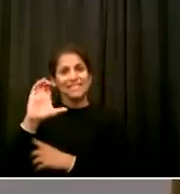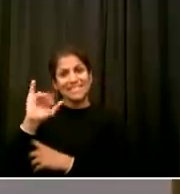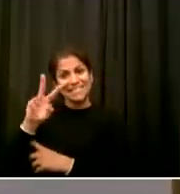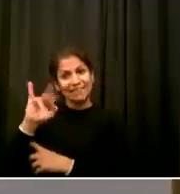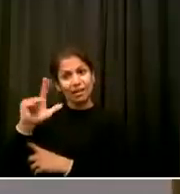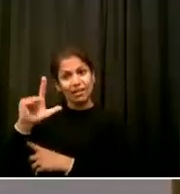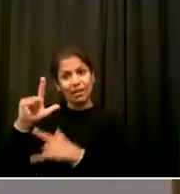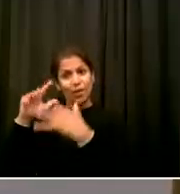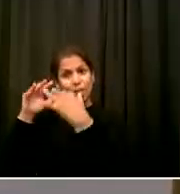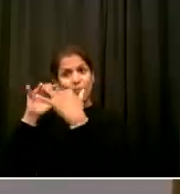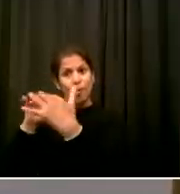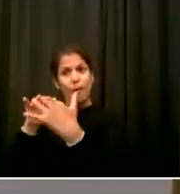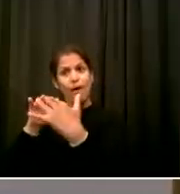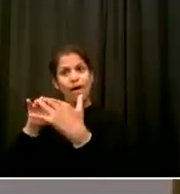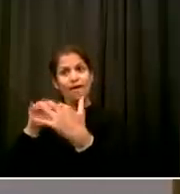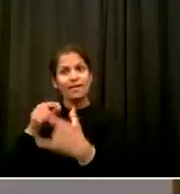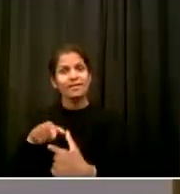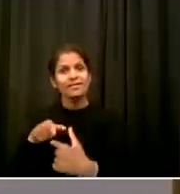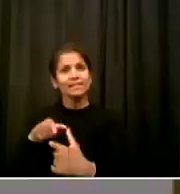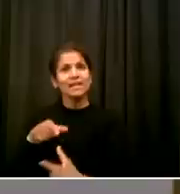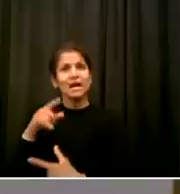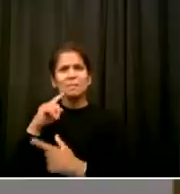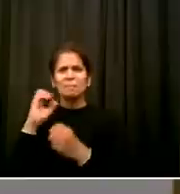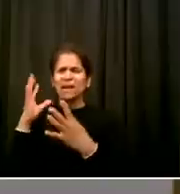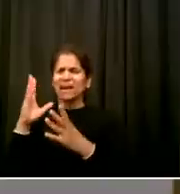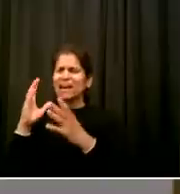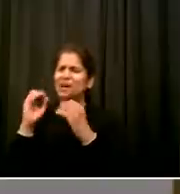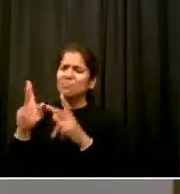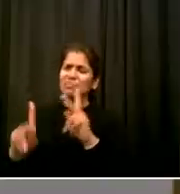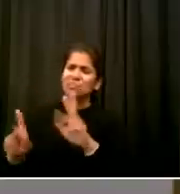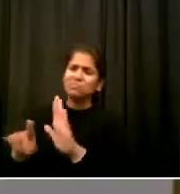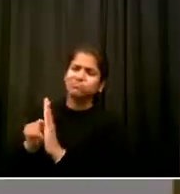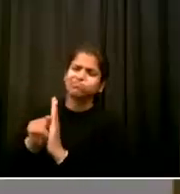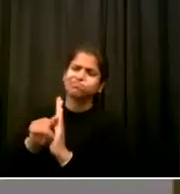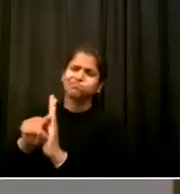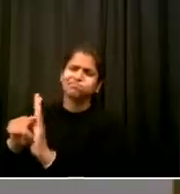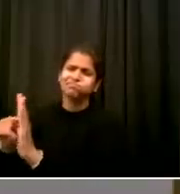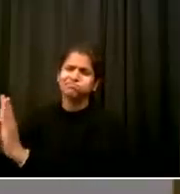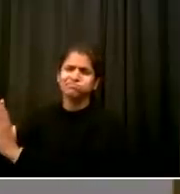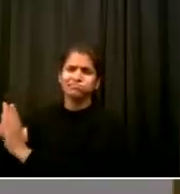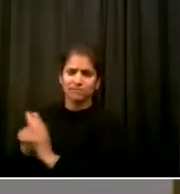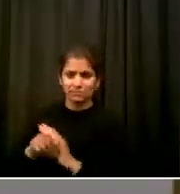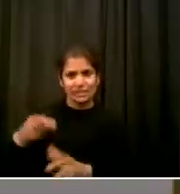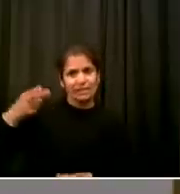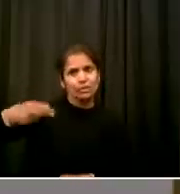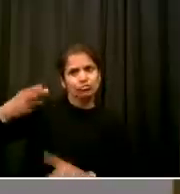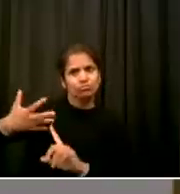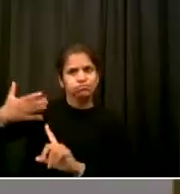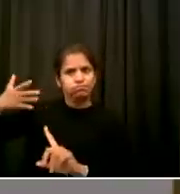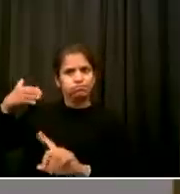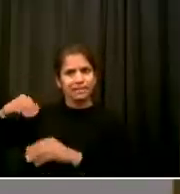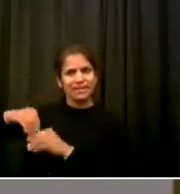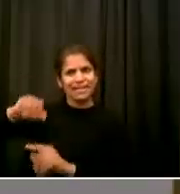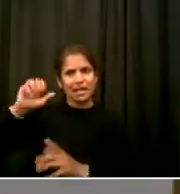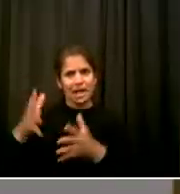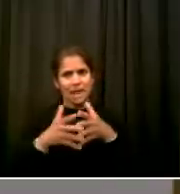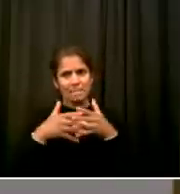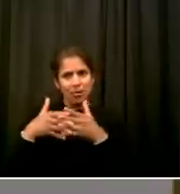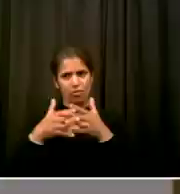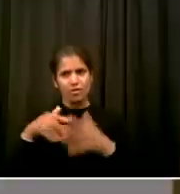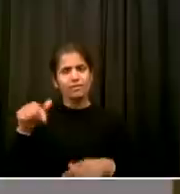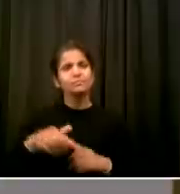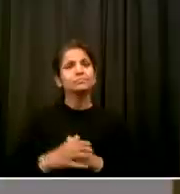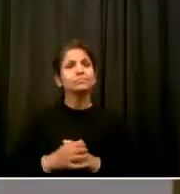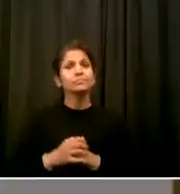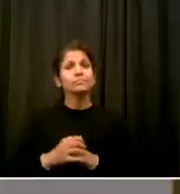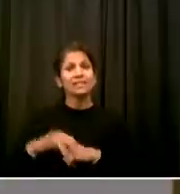Today this would be the equivalent of over 6 million lives lost Why was the Civil War